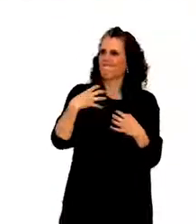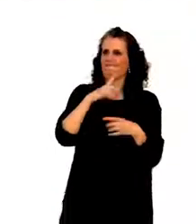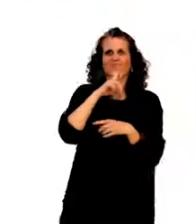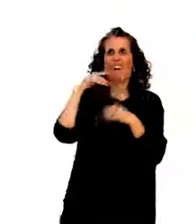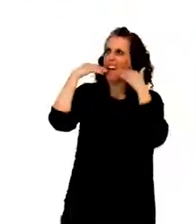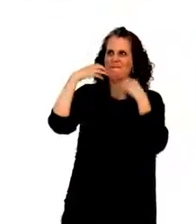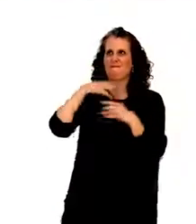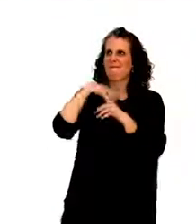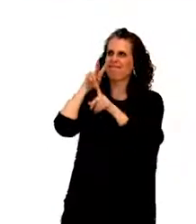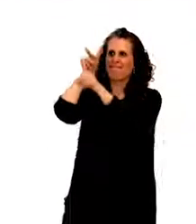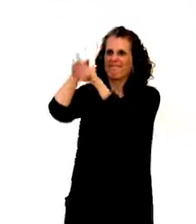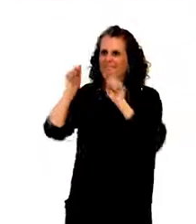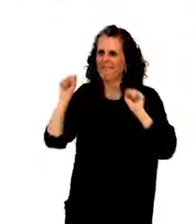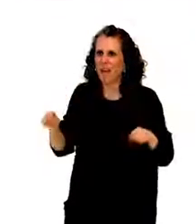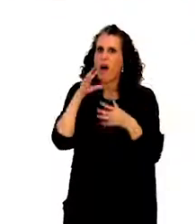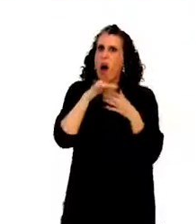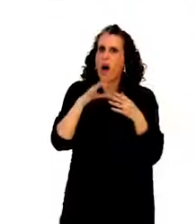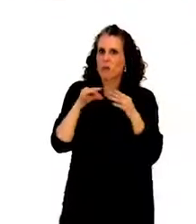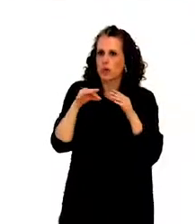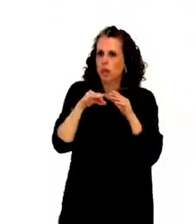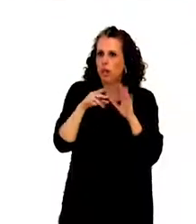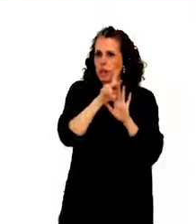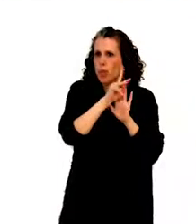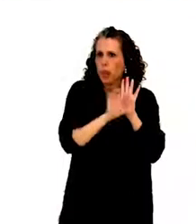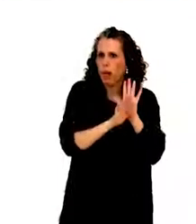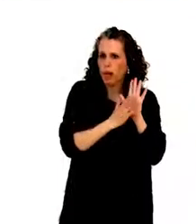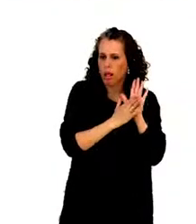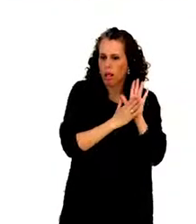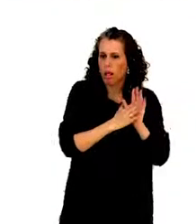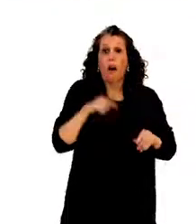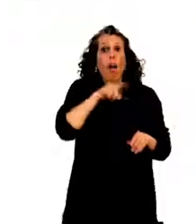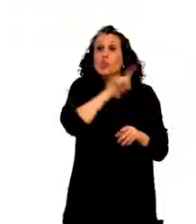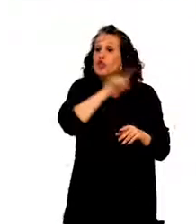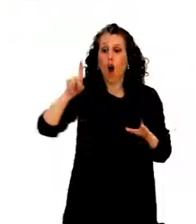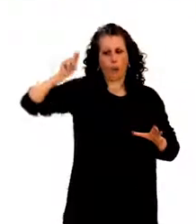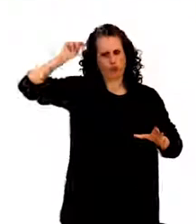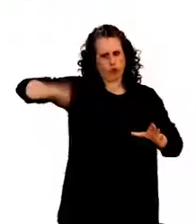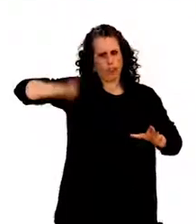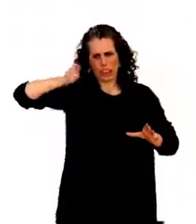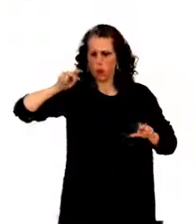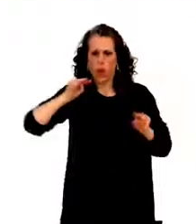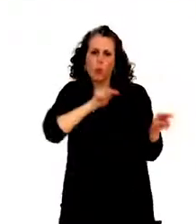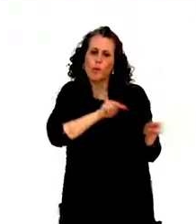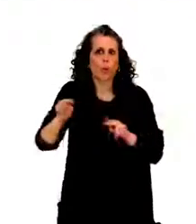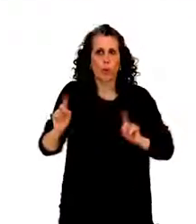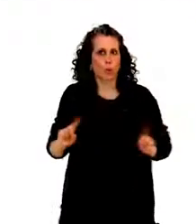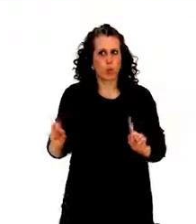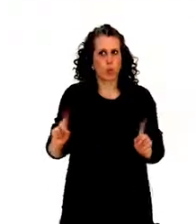review individual communications. It is important that it's not a judicial review. So these